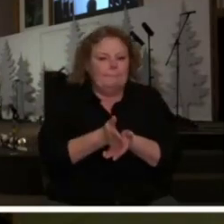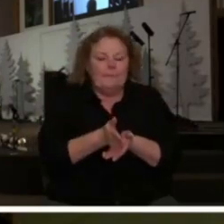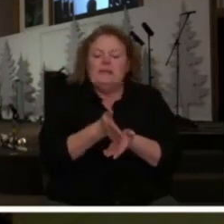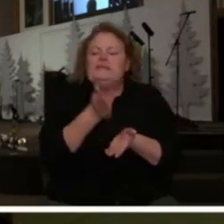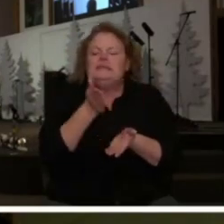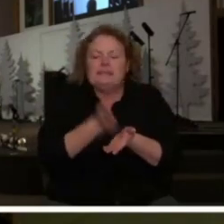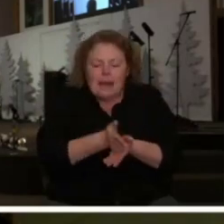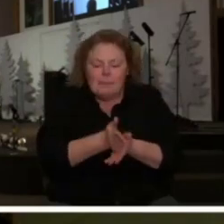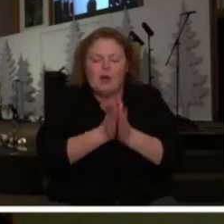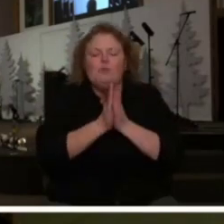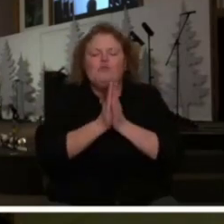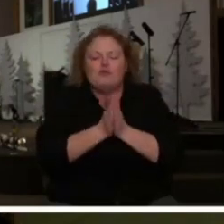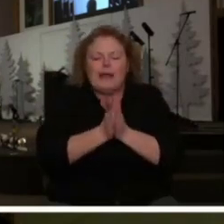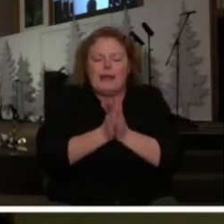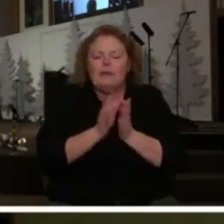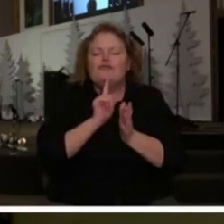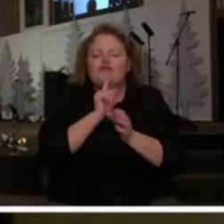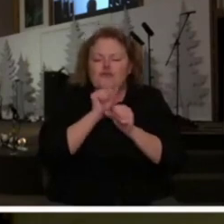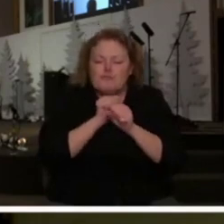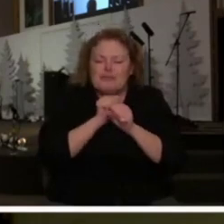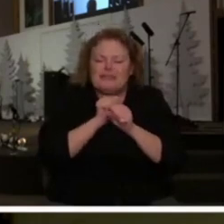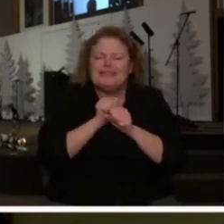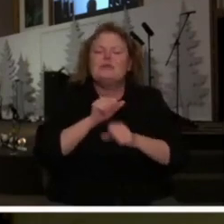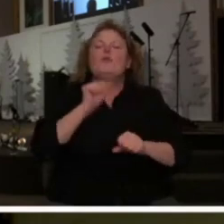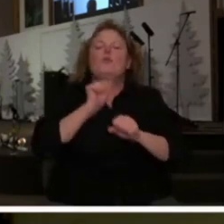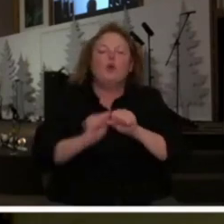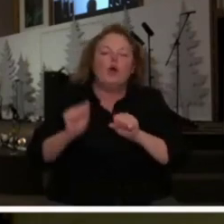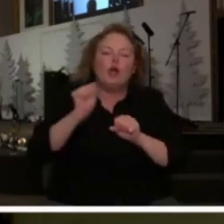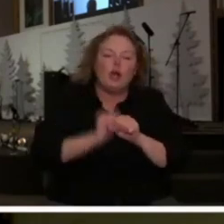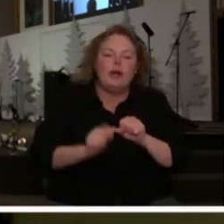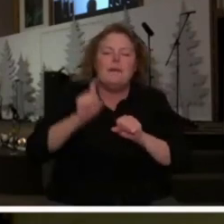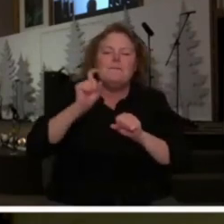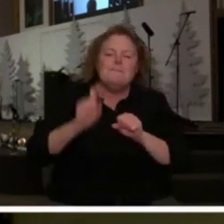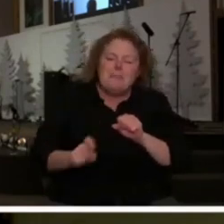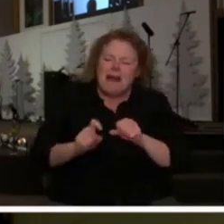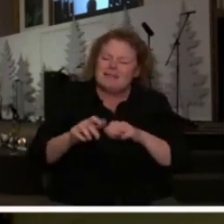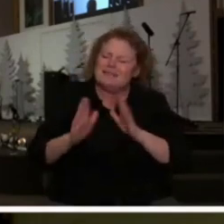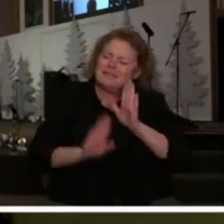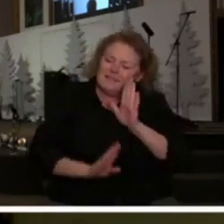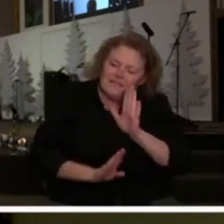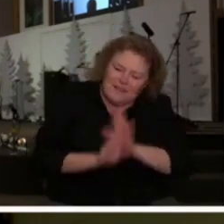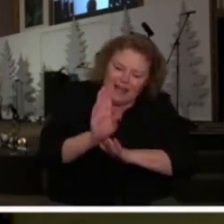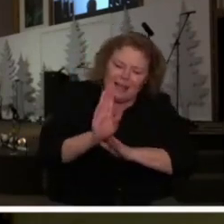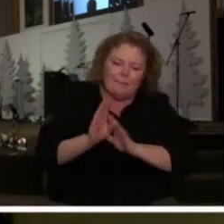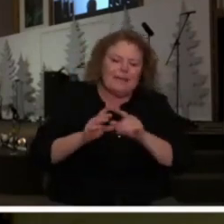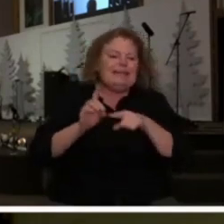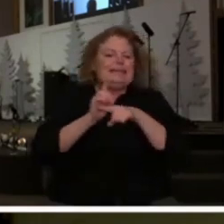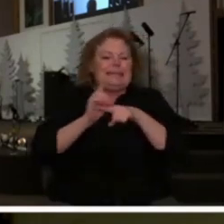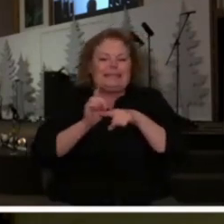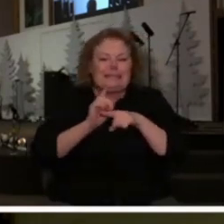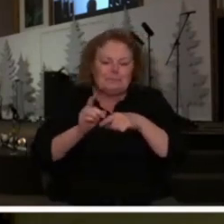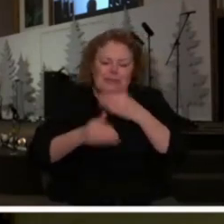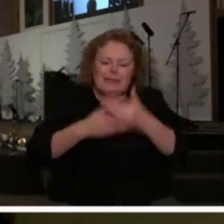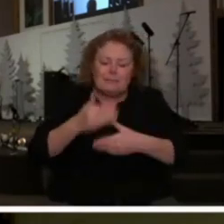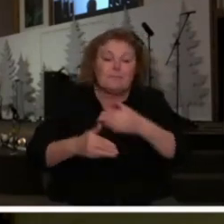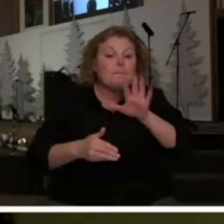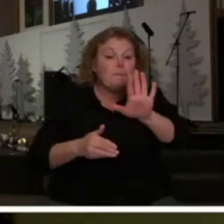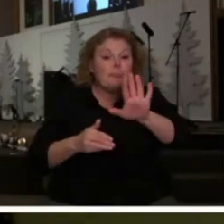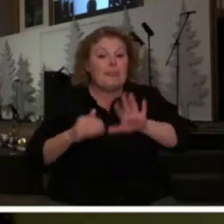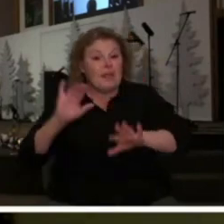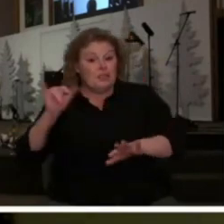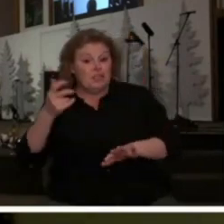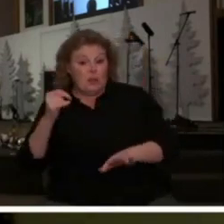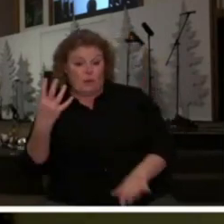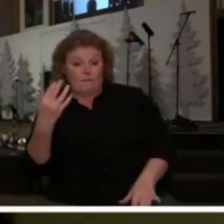work to be done there's discipline that needs to be developed I heard on the news this week that the 14th of